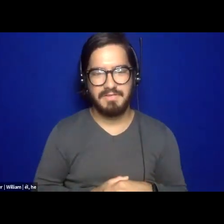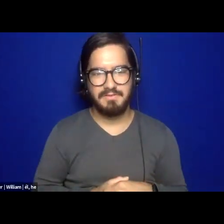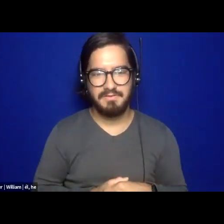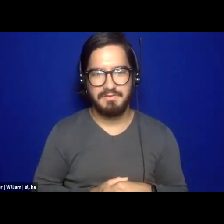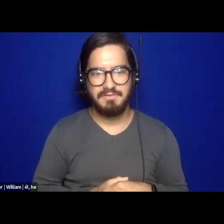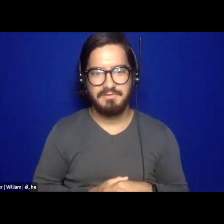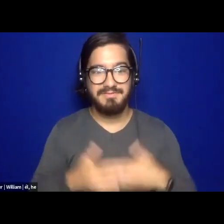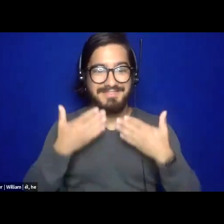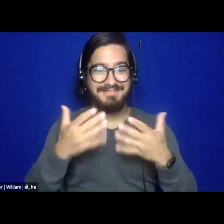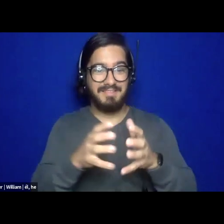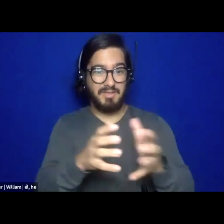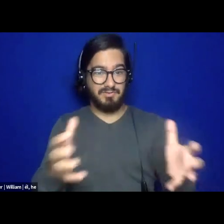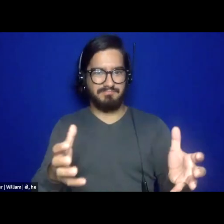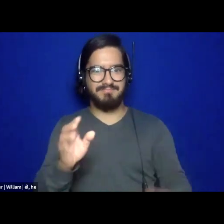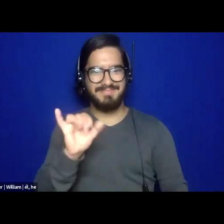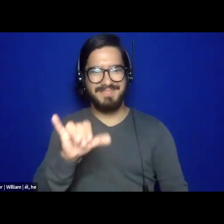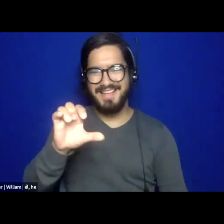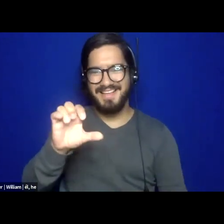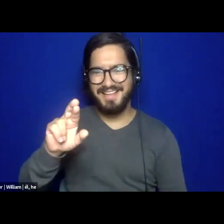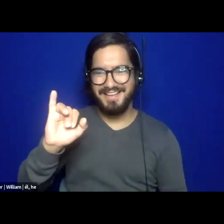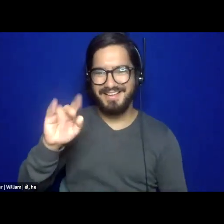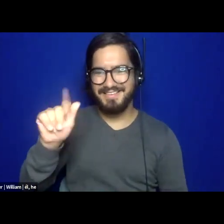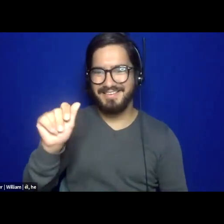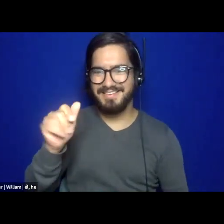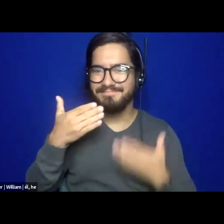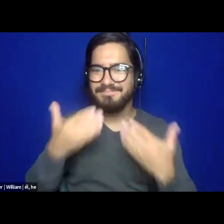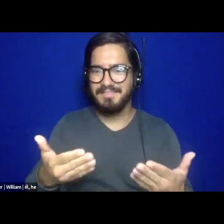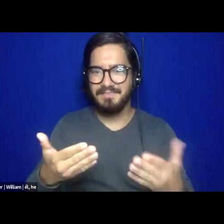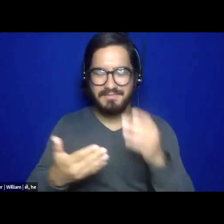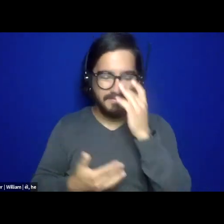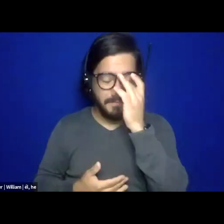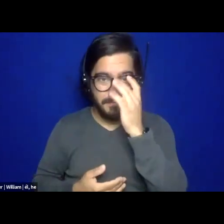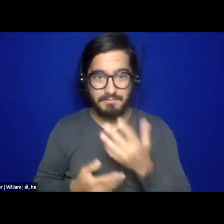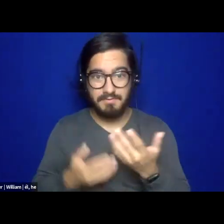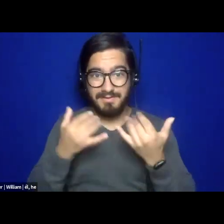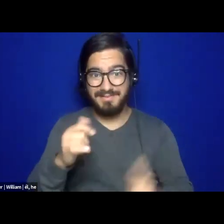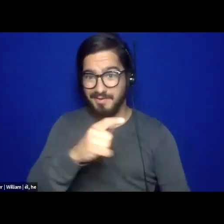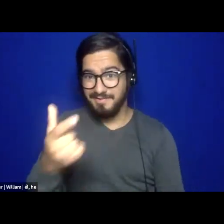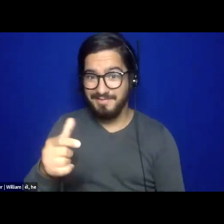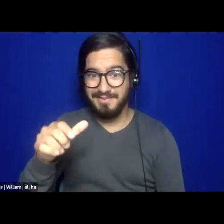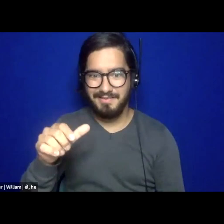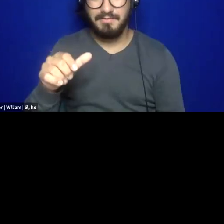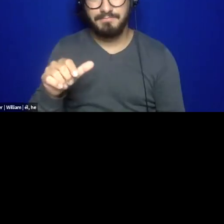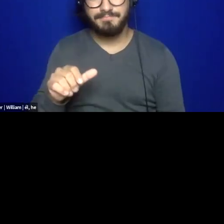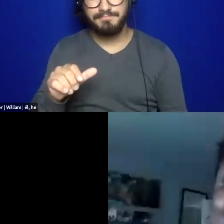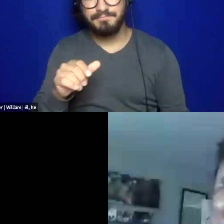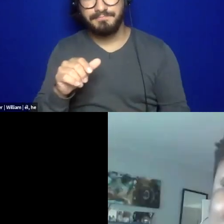Thank you so much for that, Erica. If now, Iresha, if you can introduce yourself.